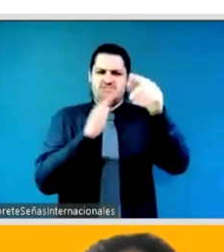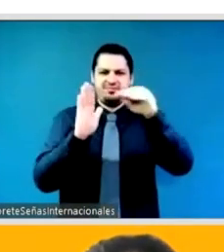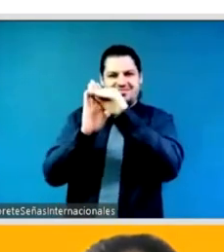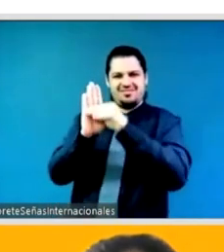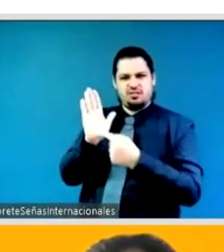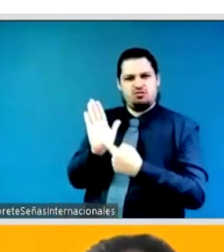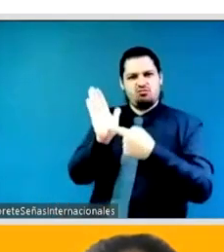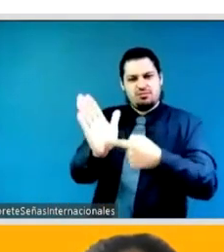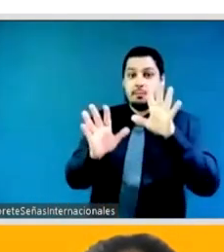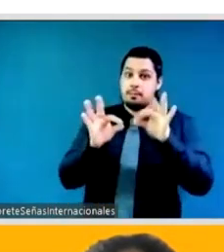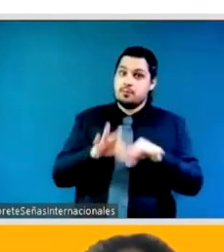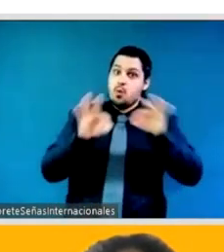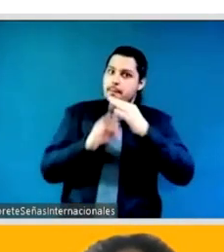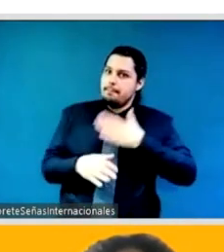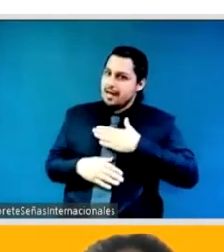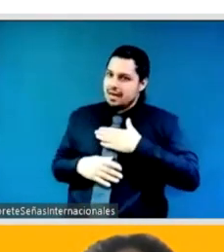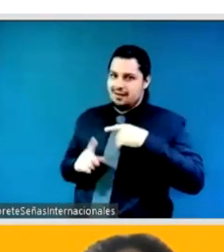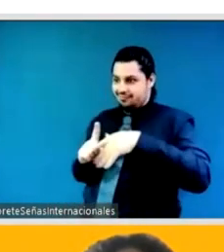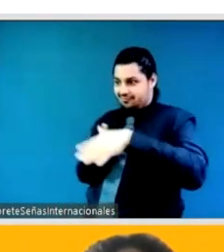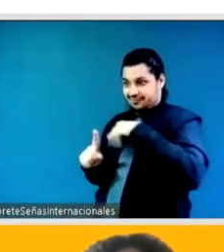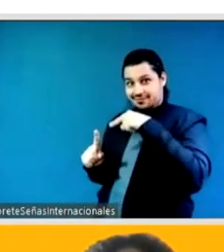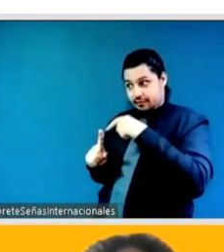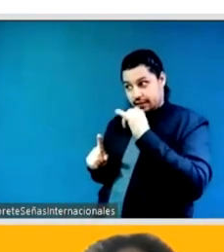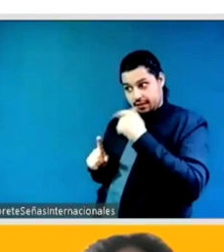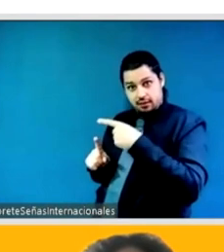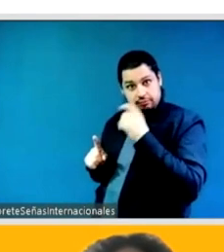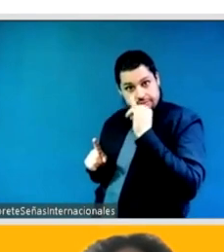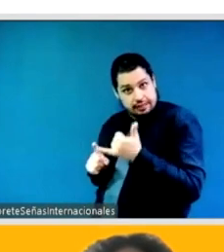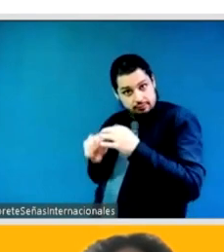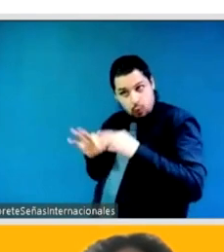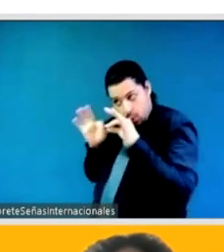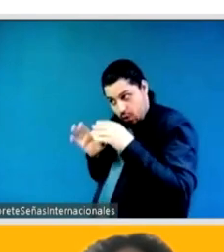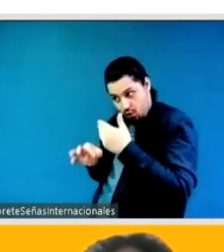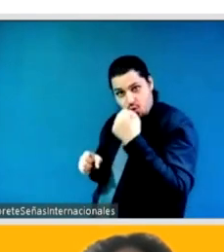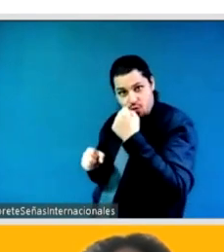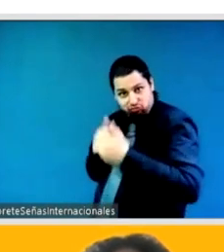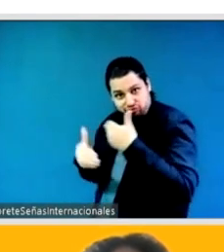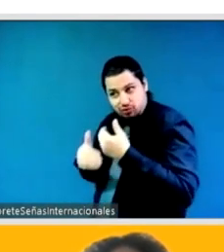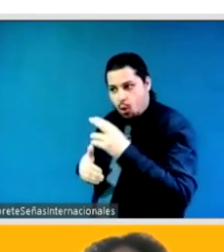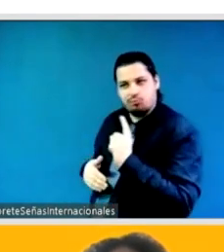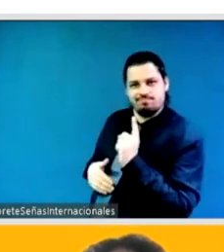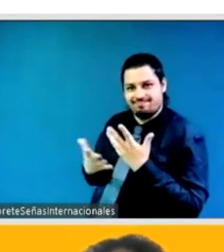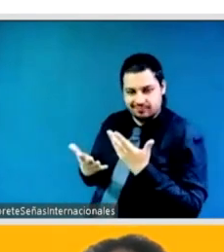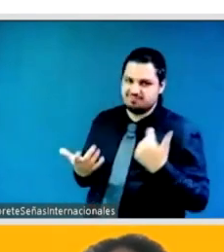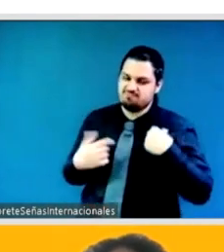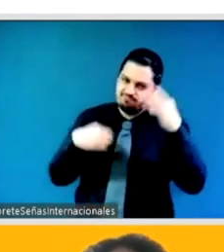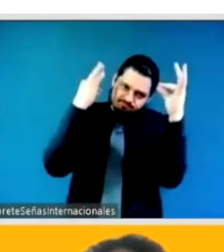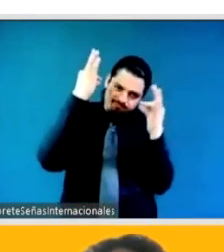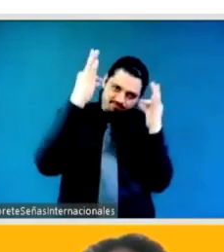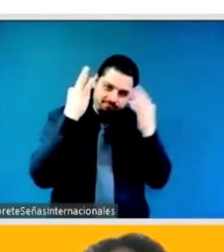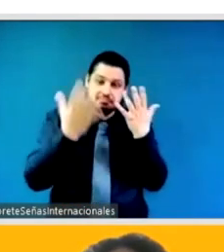from a perspective where my assumption is everyone in this actual ac6 is of has feminist